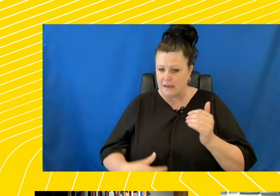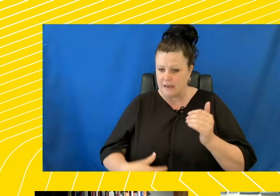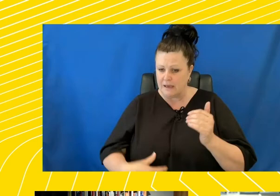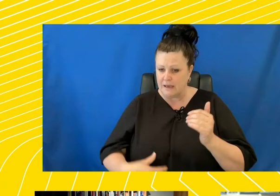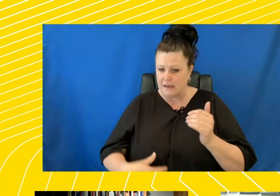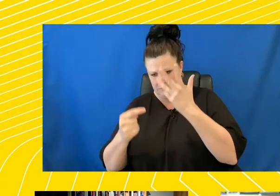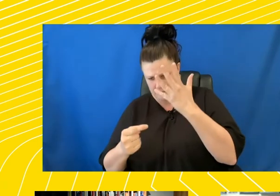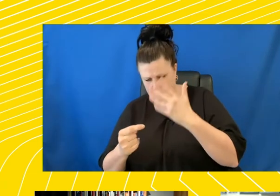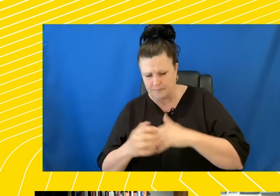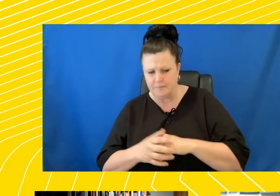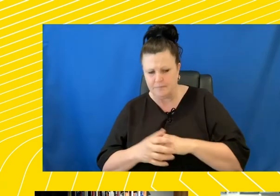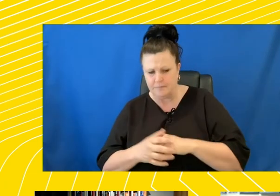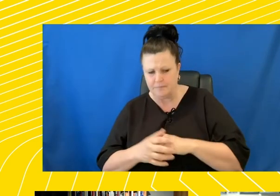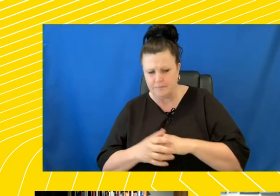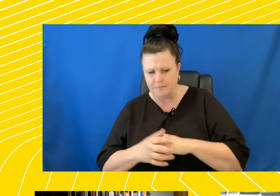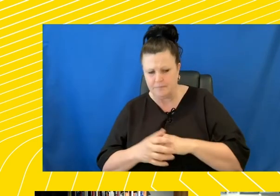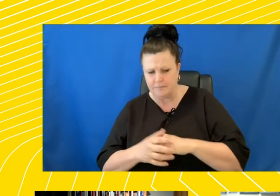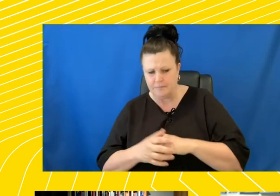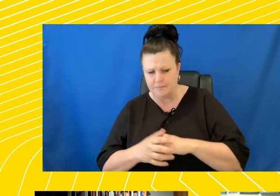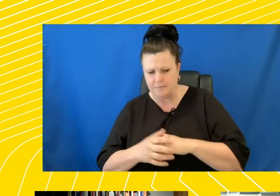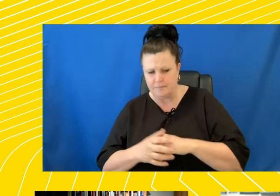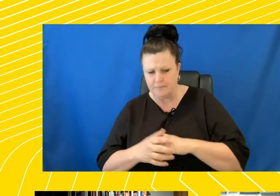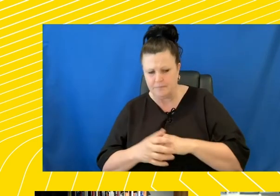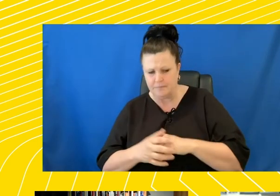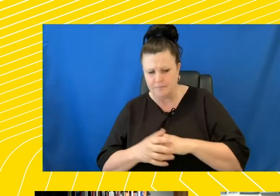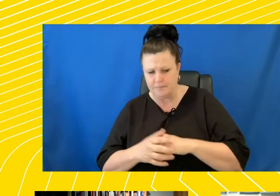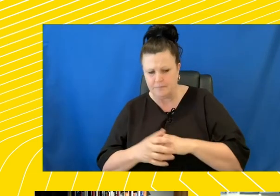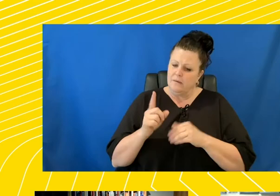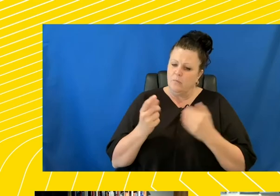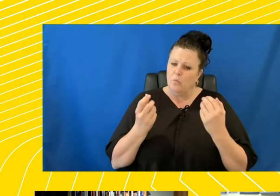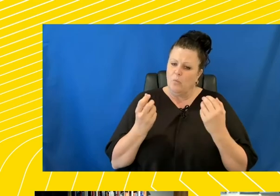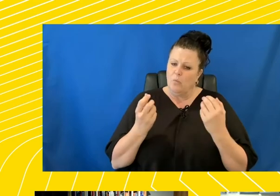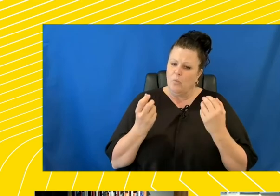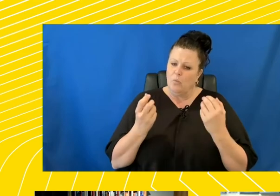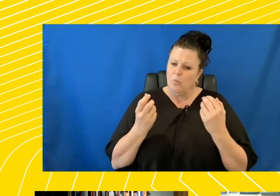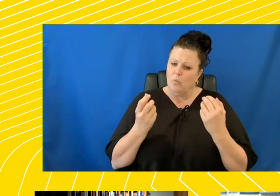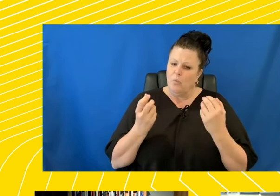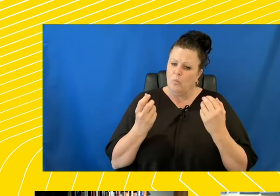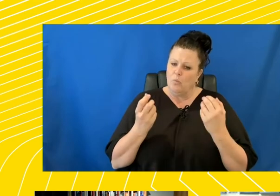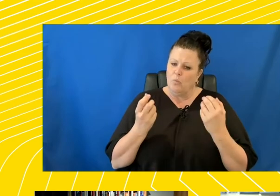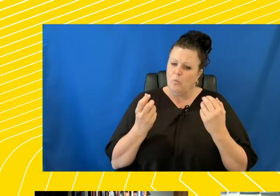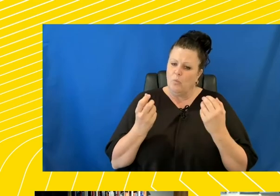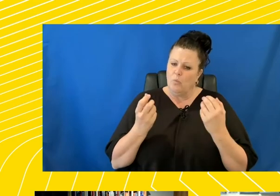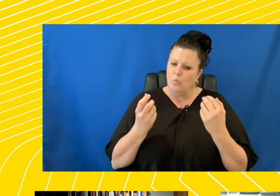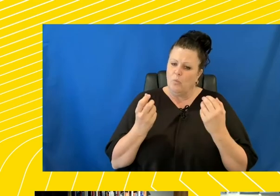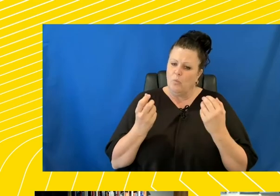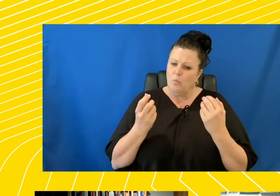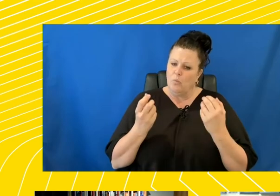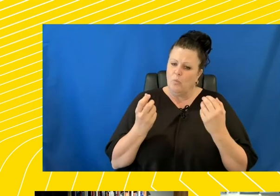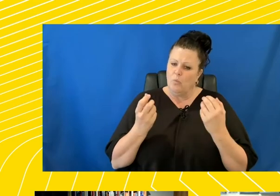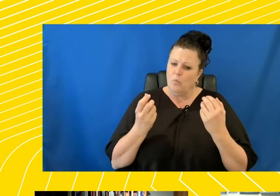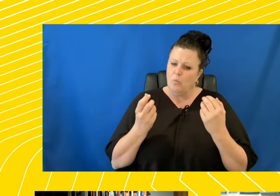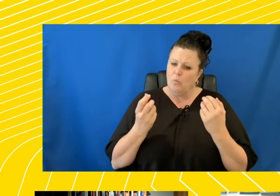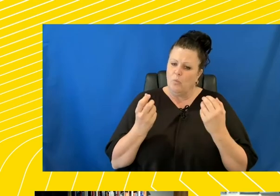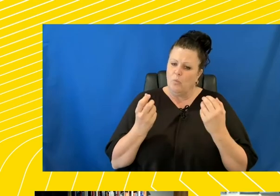But there is, in a sort of a deeper consideration, a common dilemma, which is the